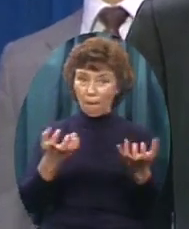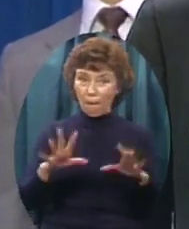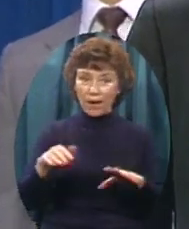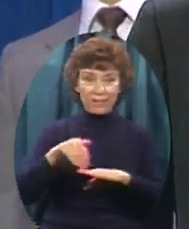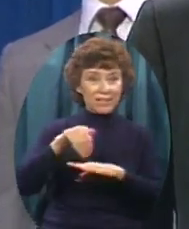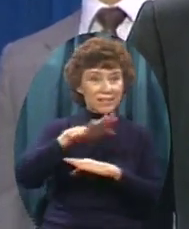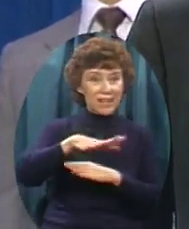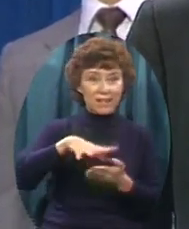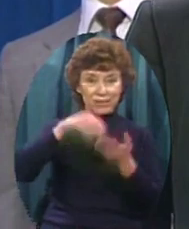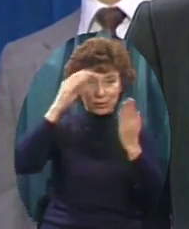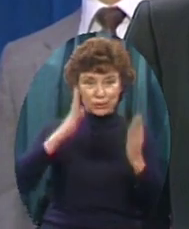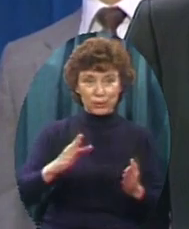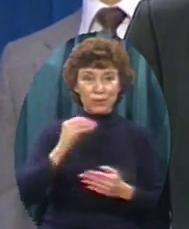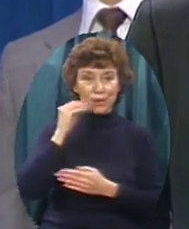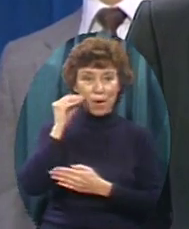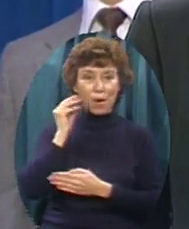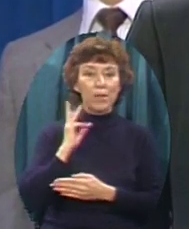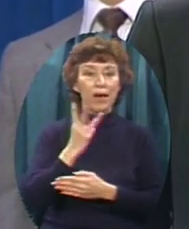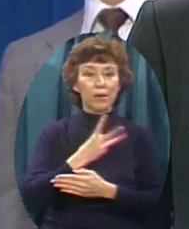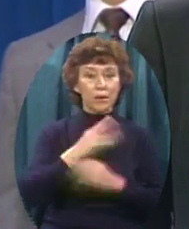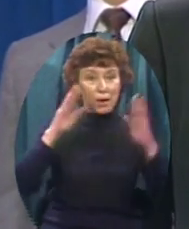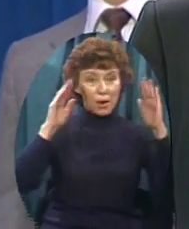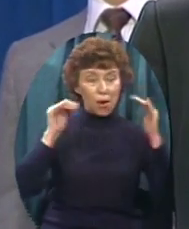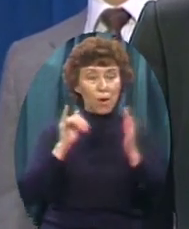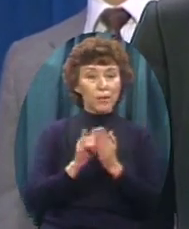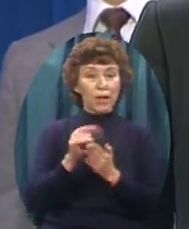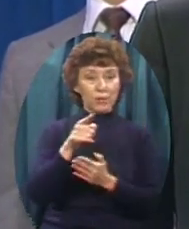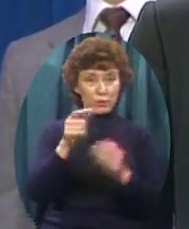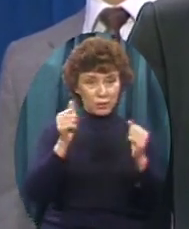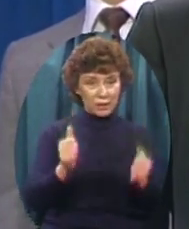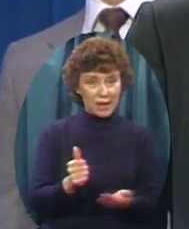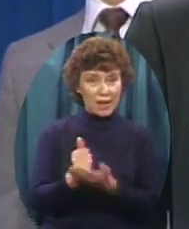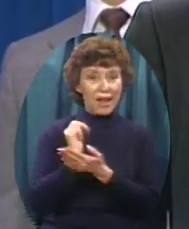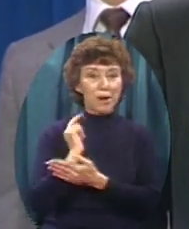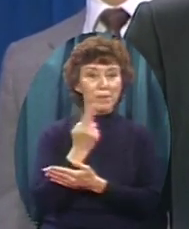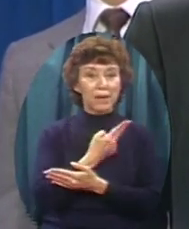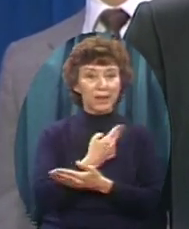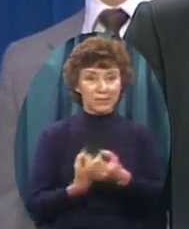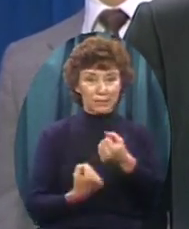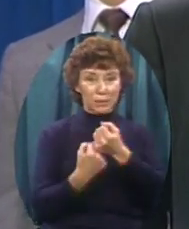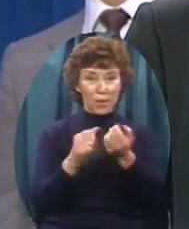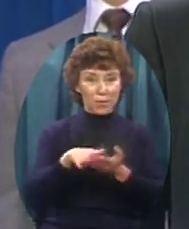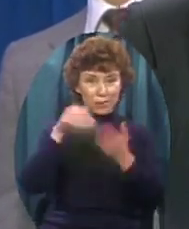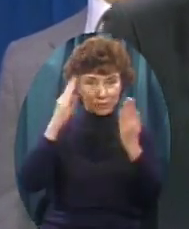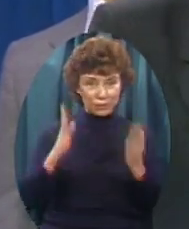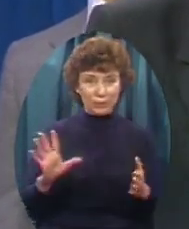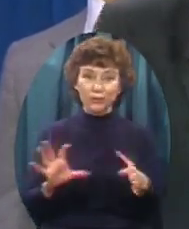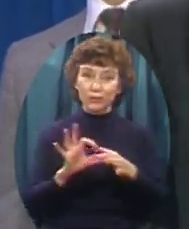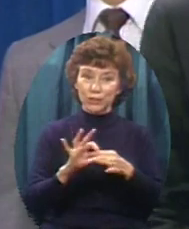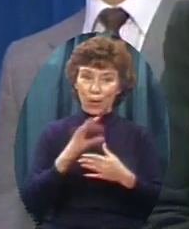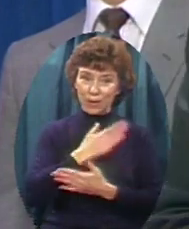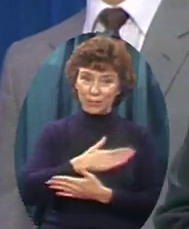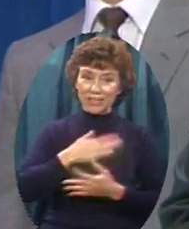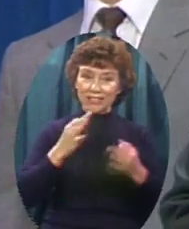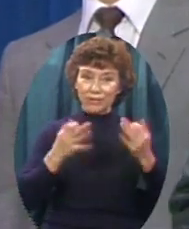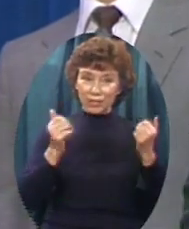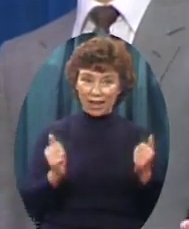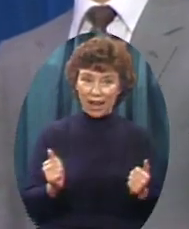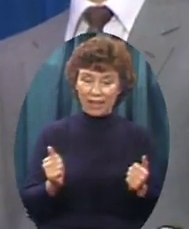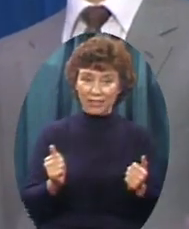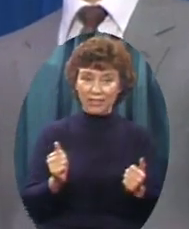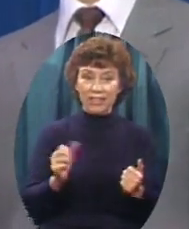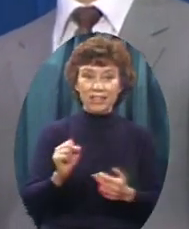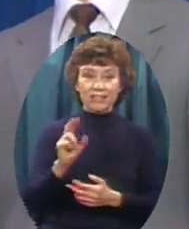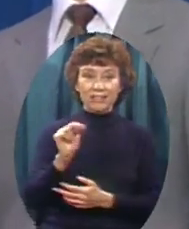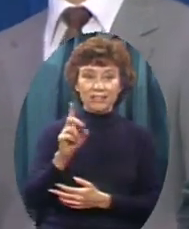And if you've never done it before, help a student through college today. Call, make your pledge, join the team. The Sounds of Liberty are students